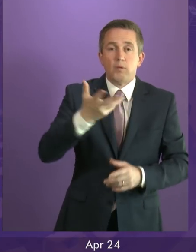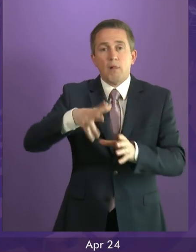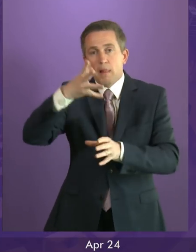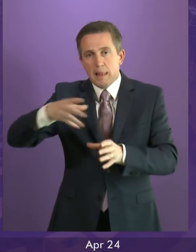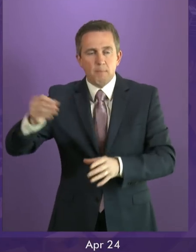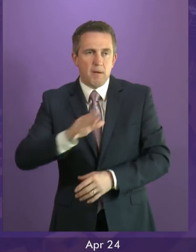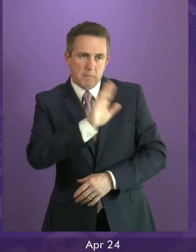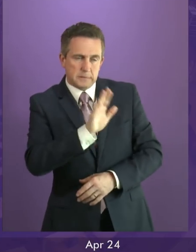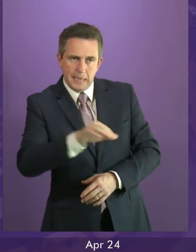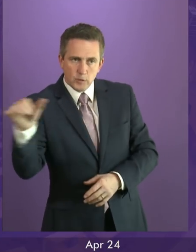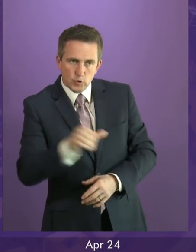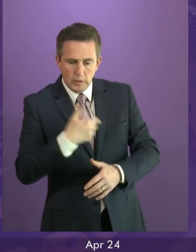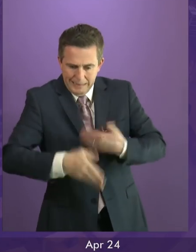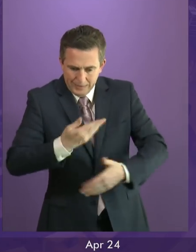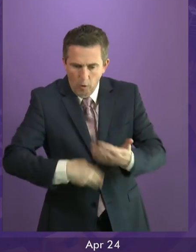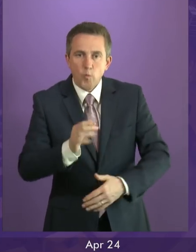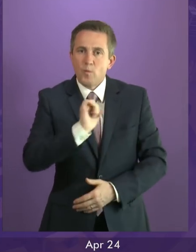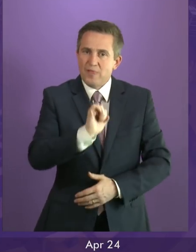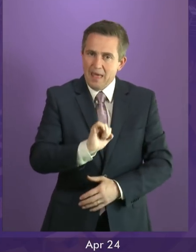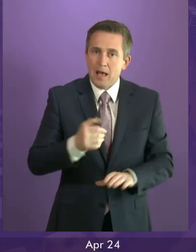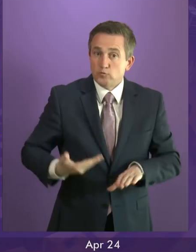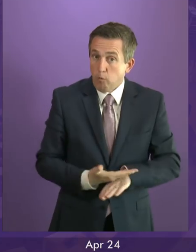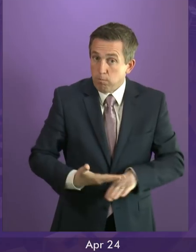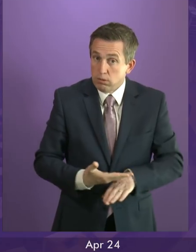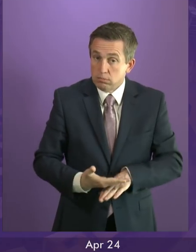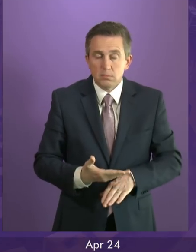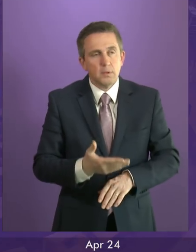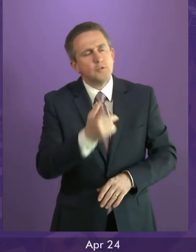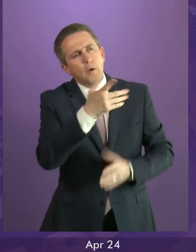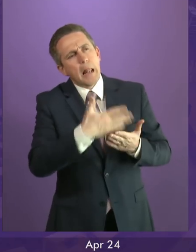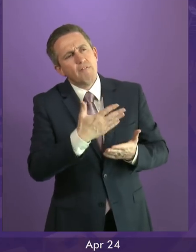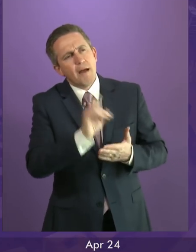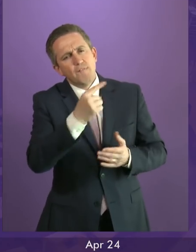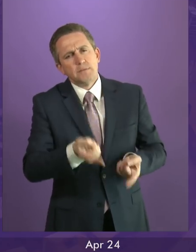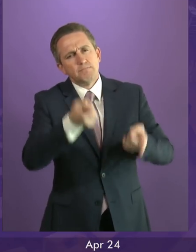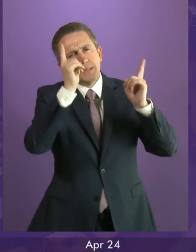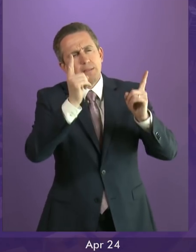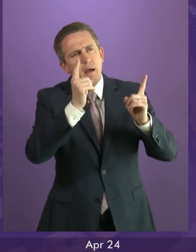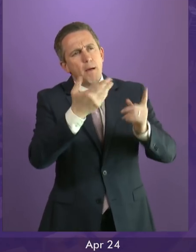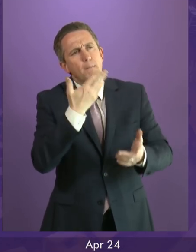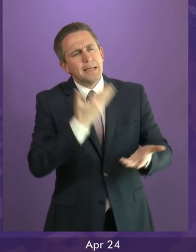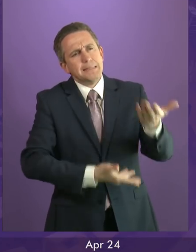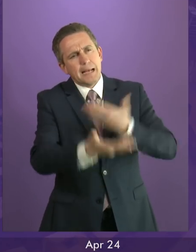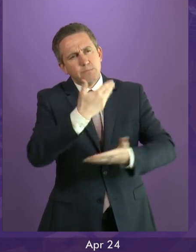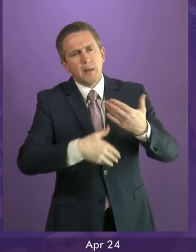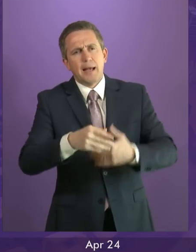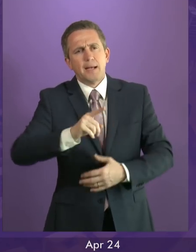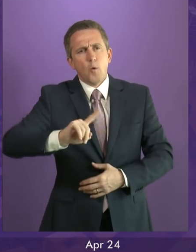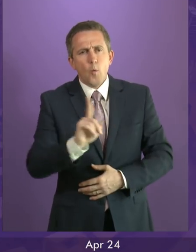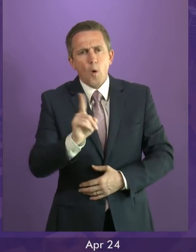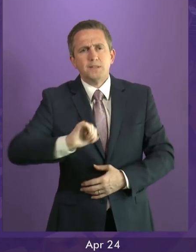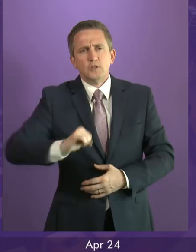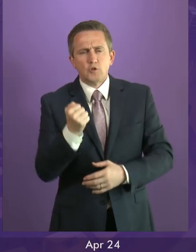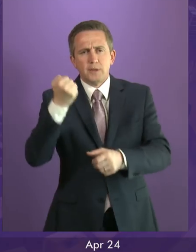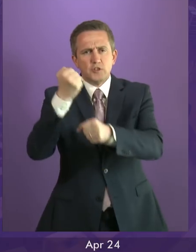getting on with the day job. so, the avoidance of doubt, could the First Minister set out what actions the Scottish Government actually